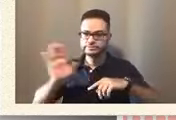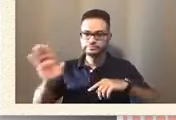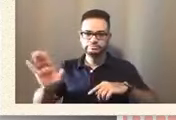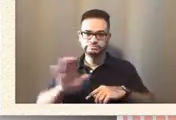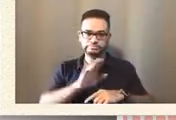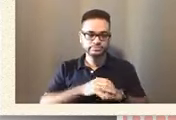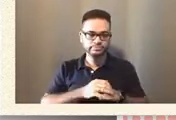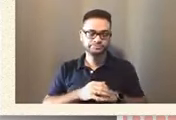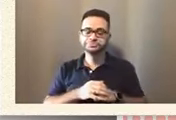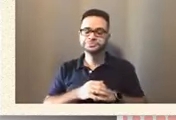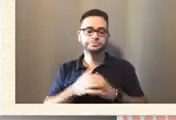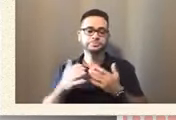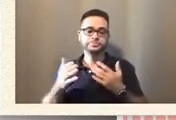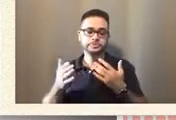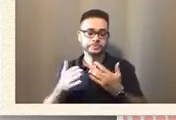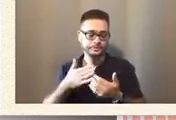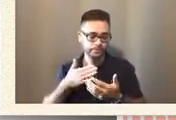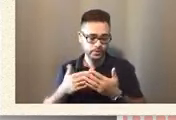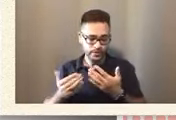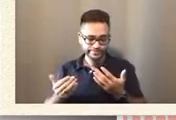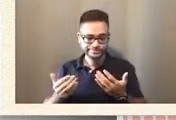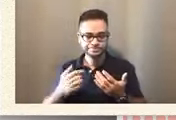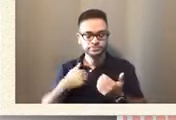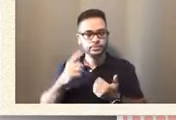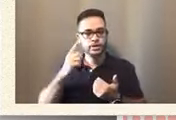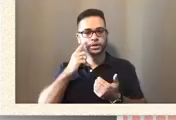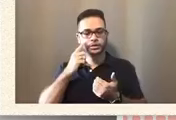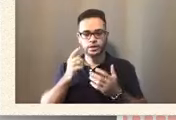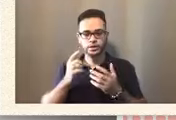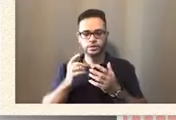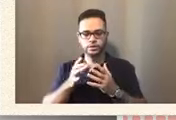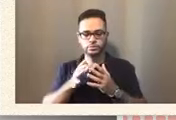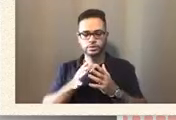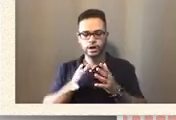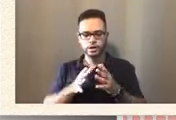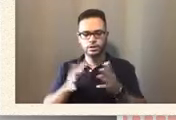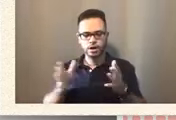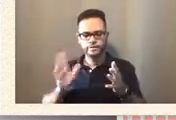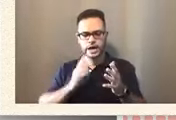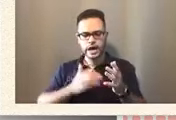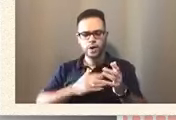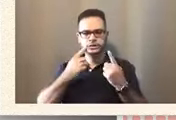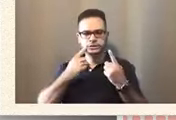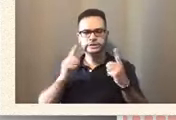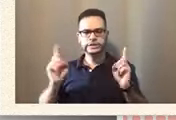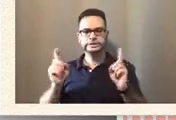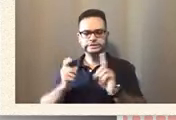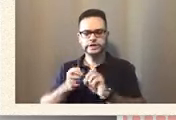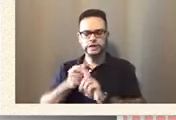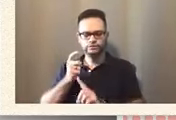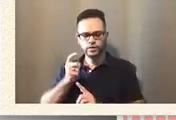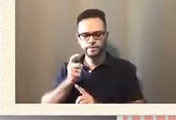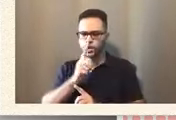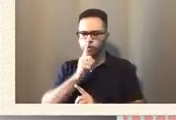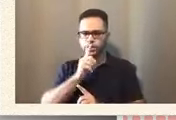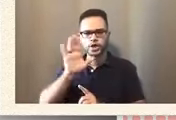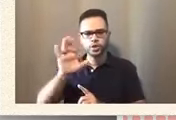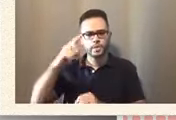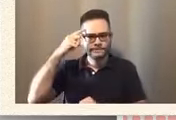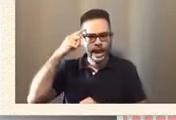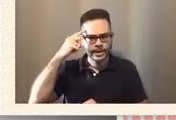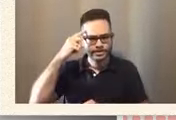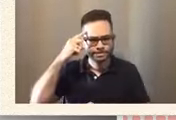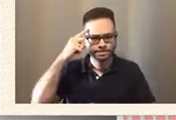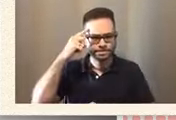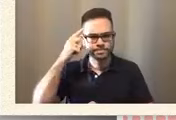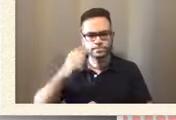to say, I think a lot of our successes comes from really your mindset. And my mindset